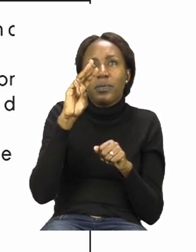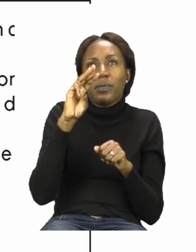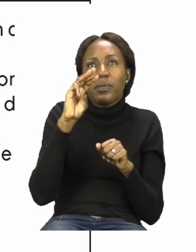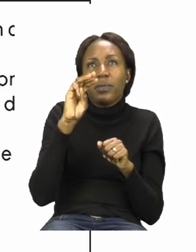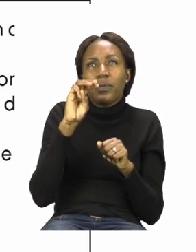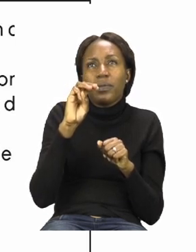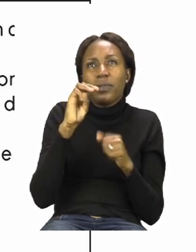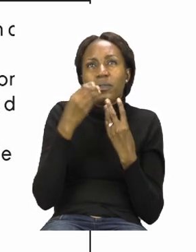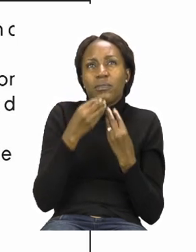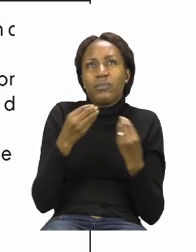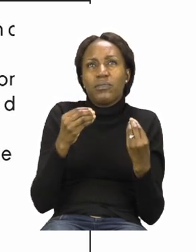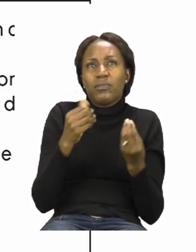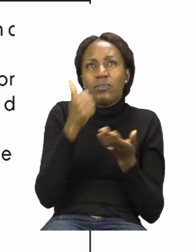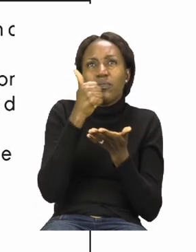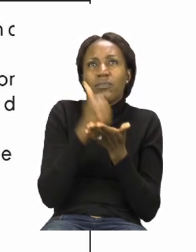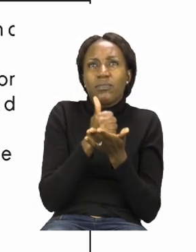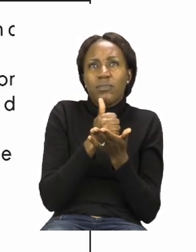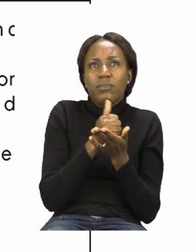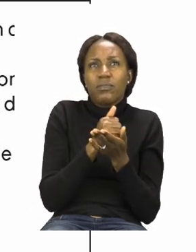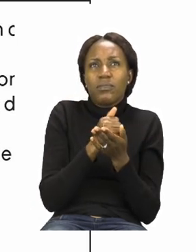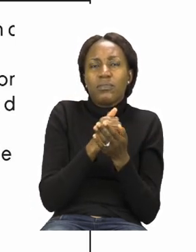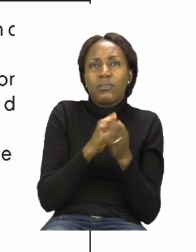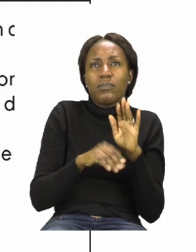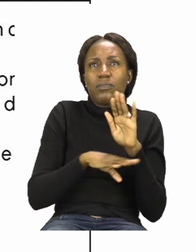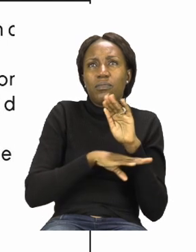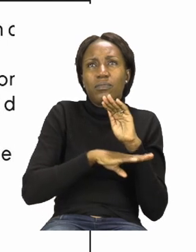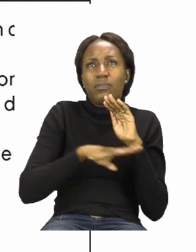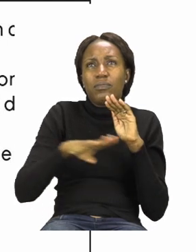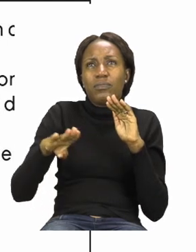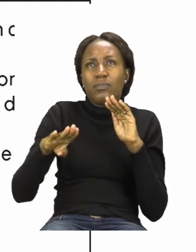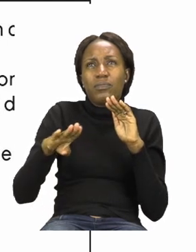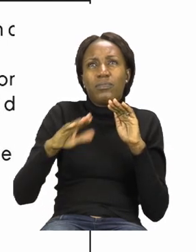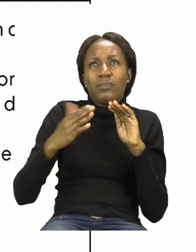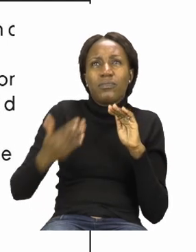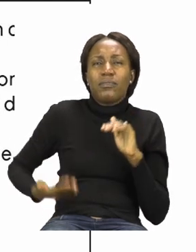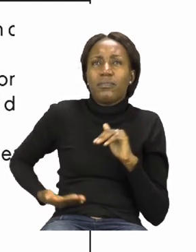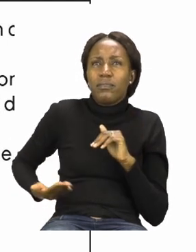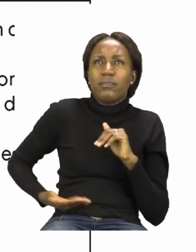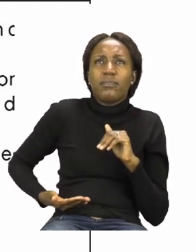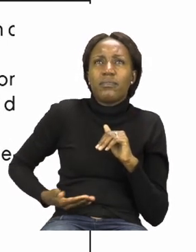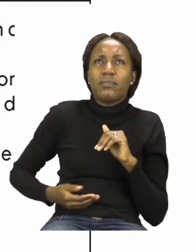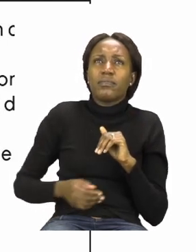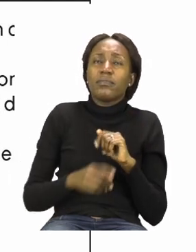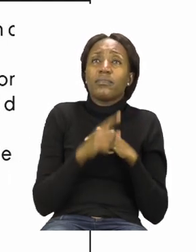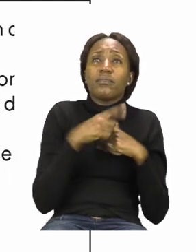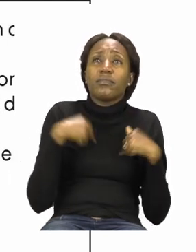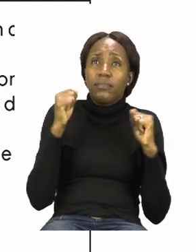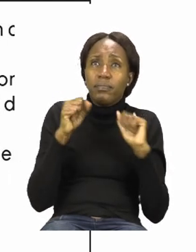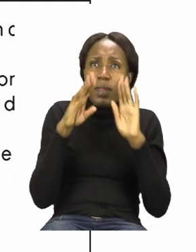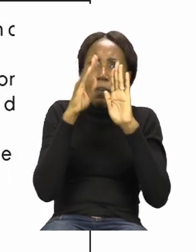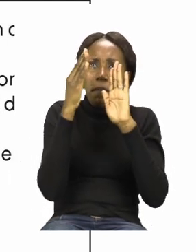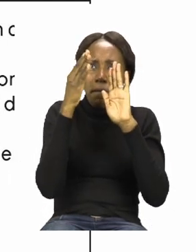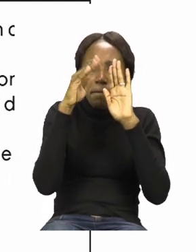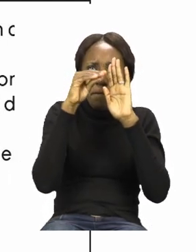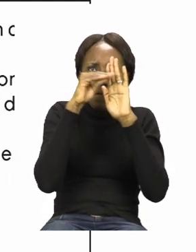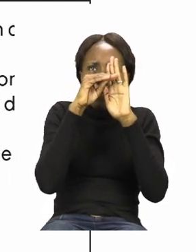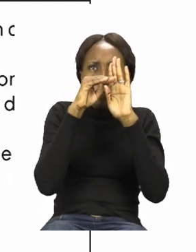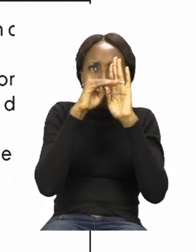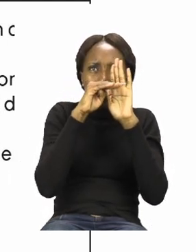a bench. Now we need to follow these instructions clearly. And if you are not sure what to